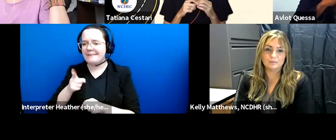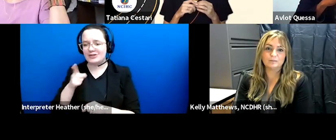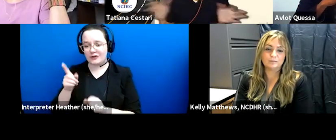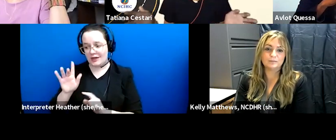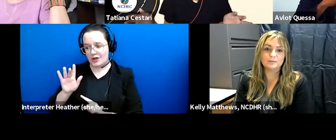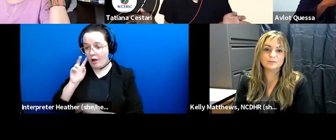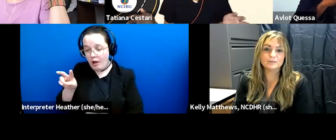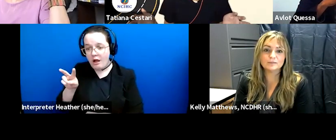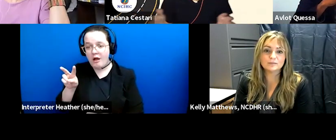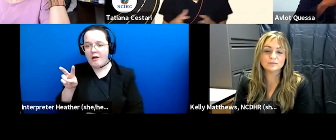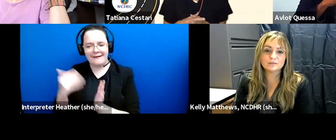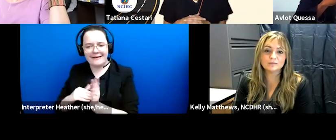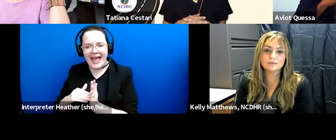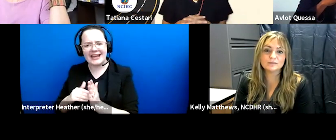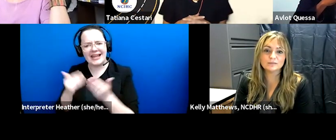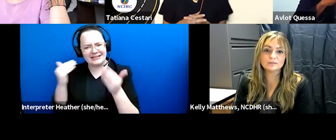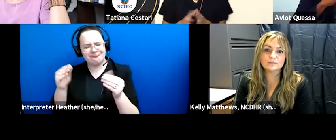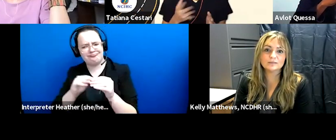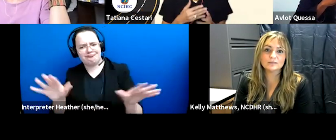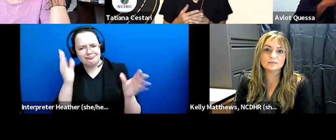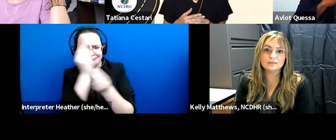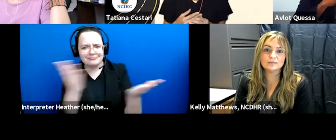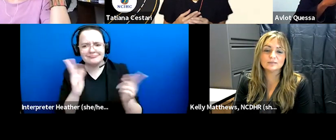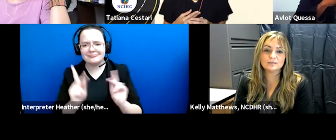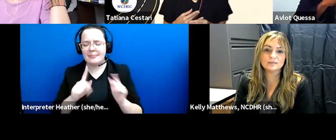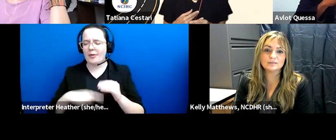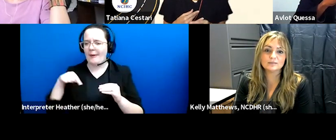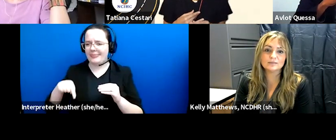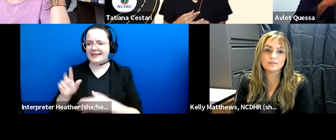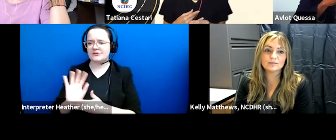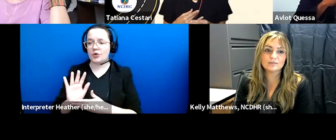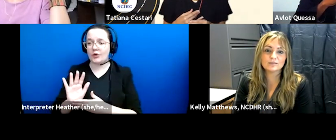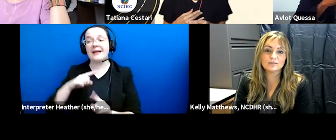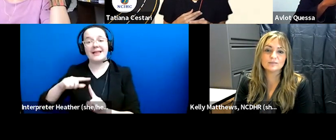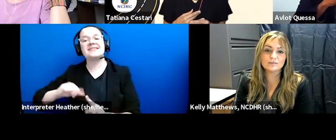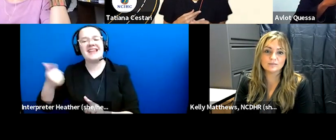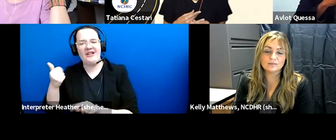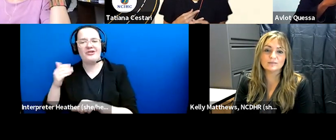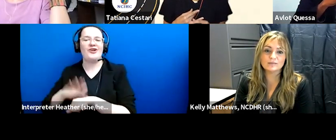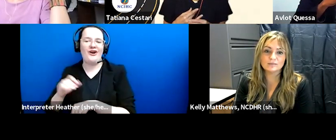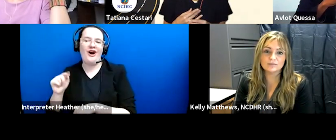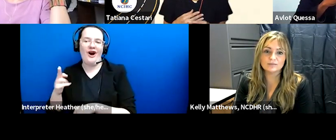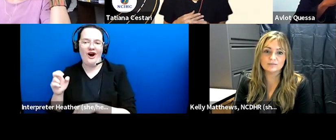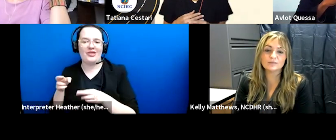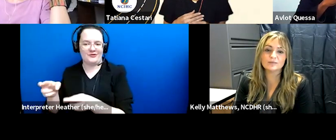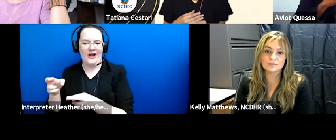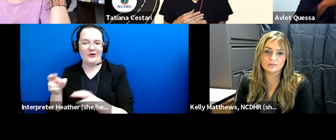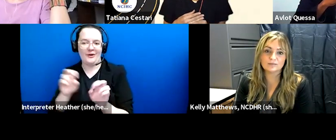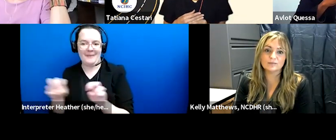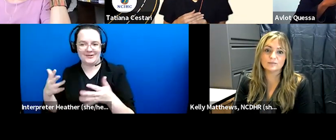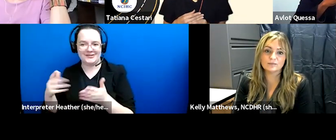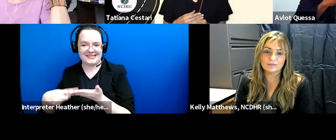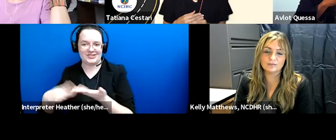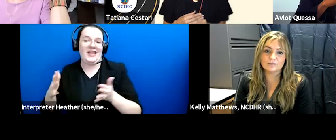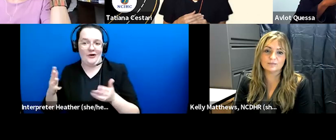and spread the word about uh this recording and also the other on the road uh panel discussions that that we already have there